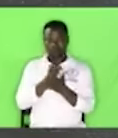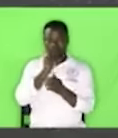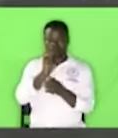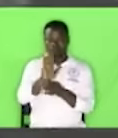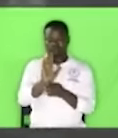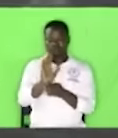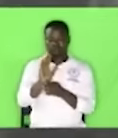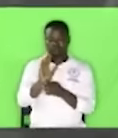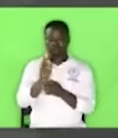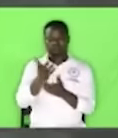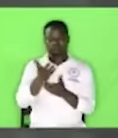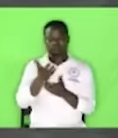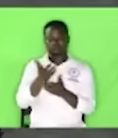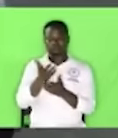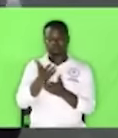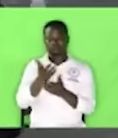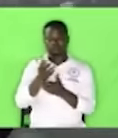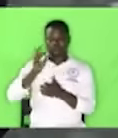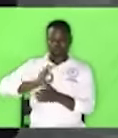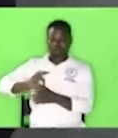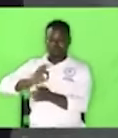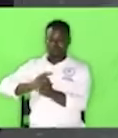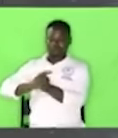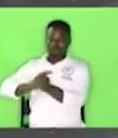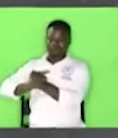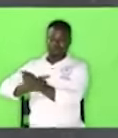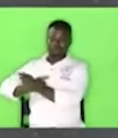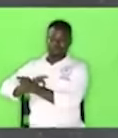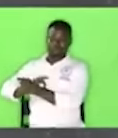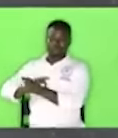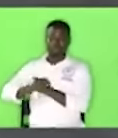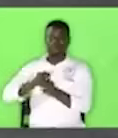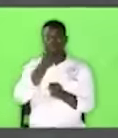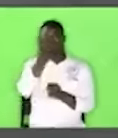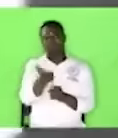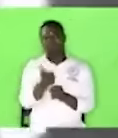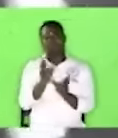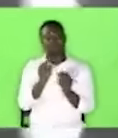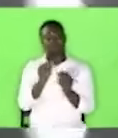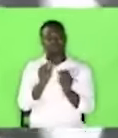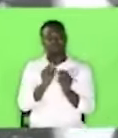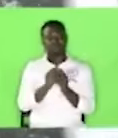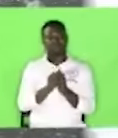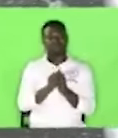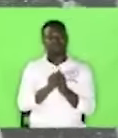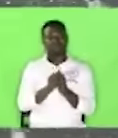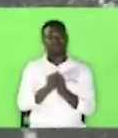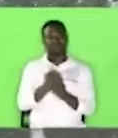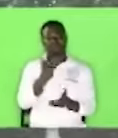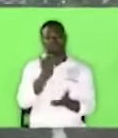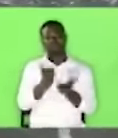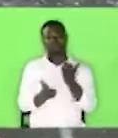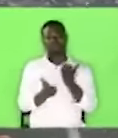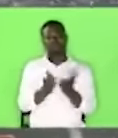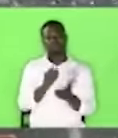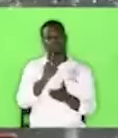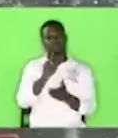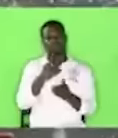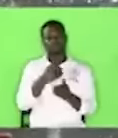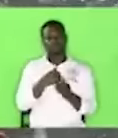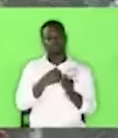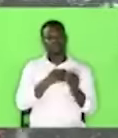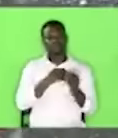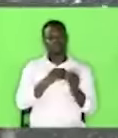No. not who you are. You may have all the qualifications,